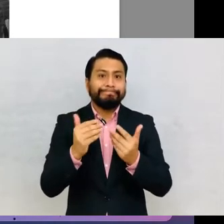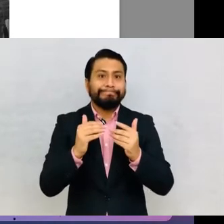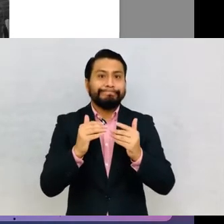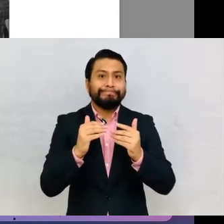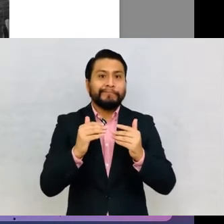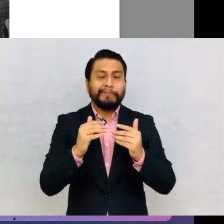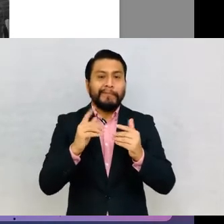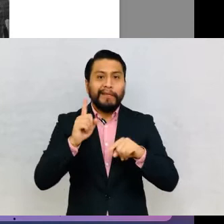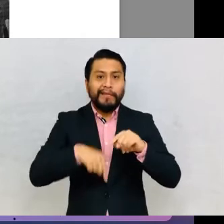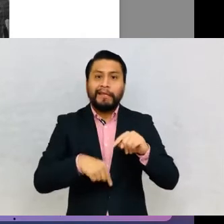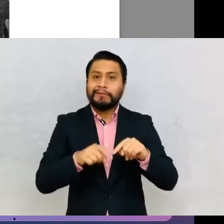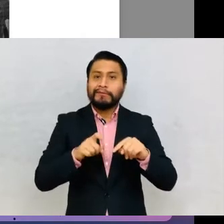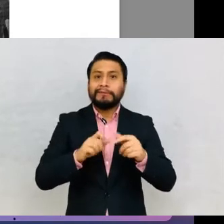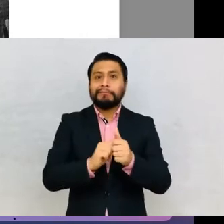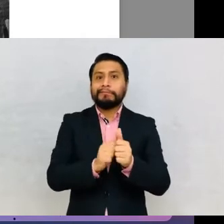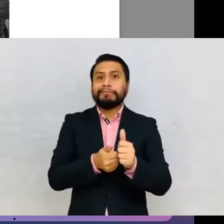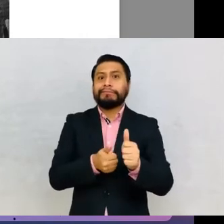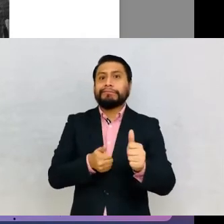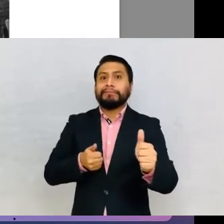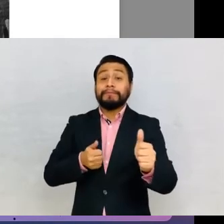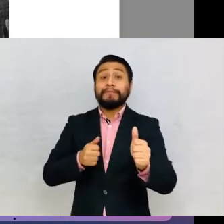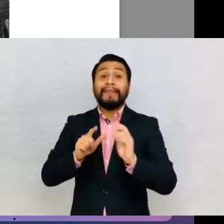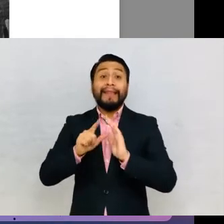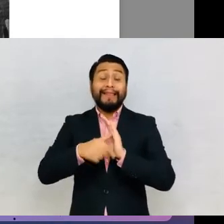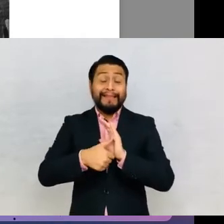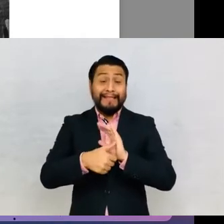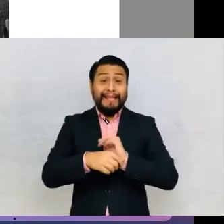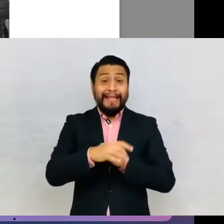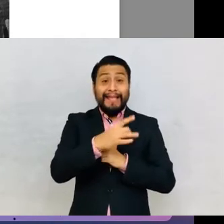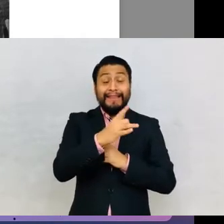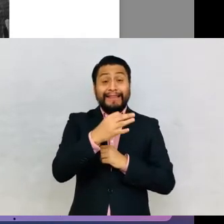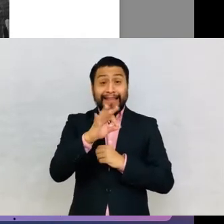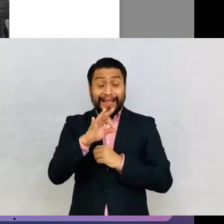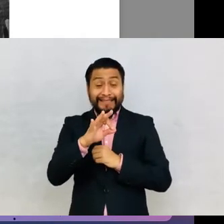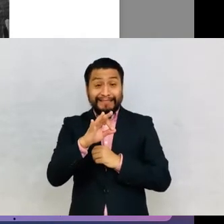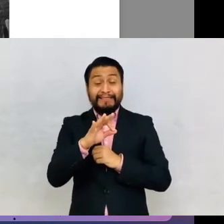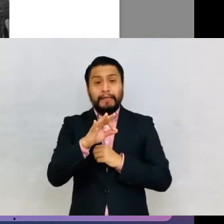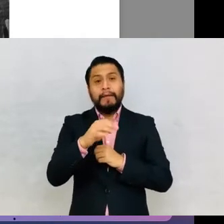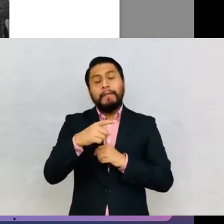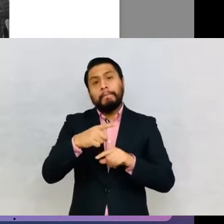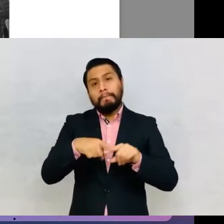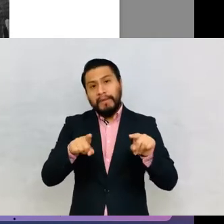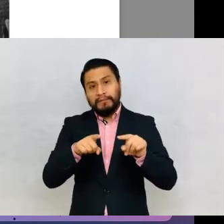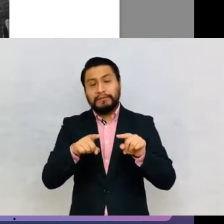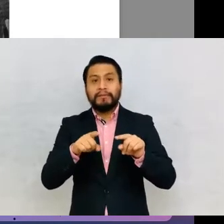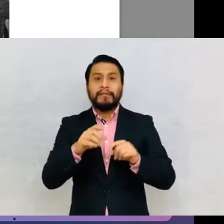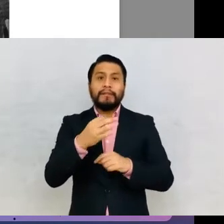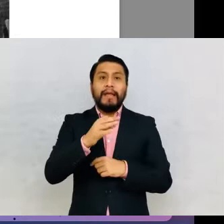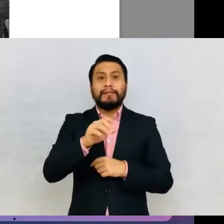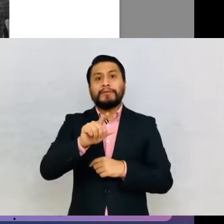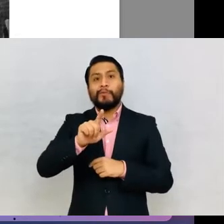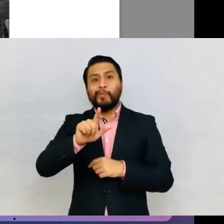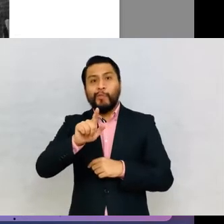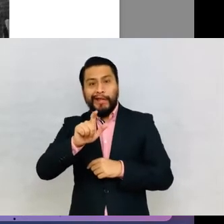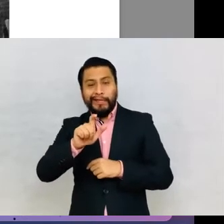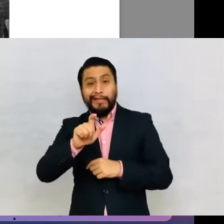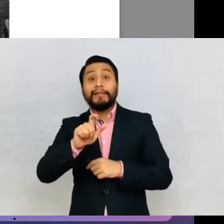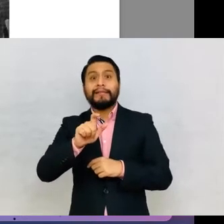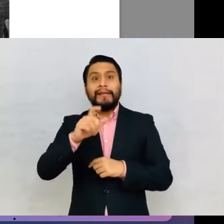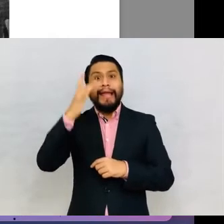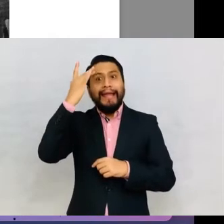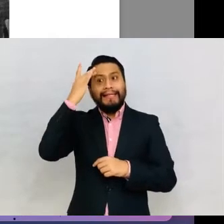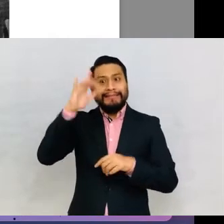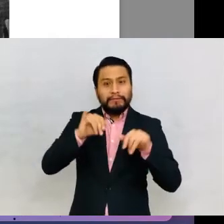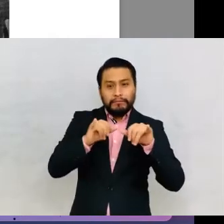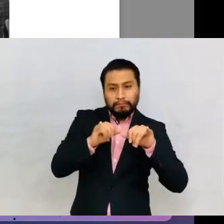was introduced in the 1890s, but took shape in the 1920s, which is also when intelligence